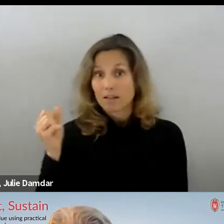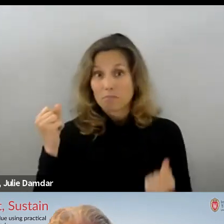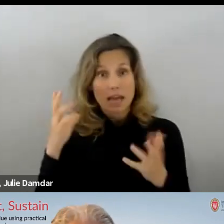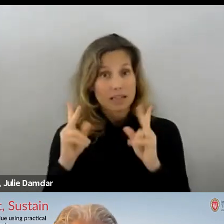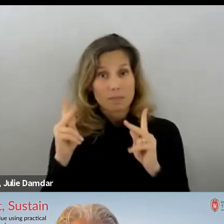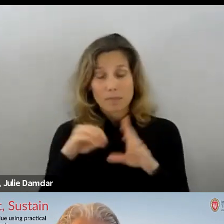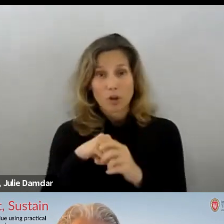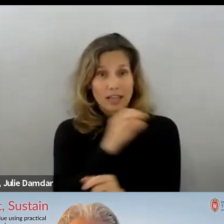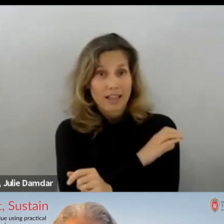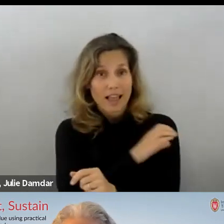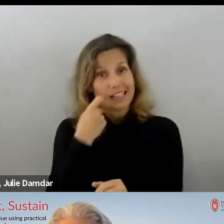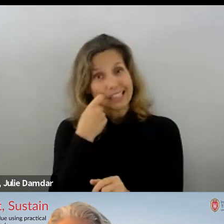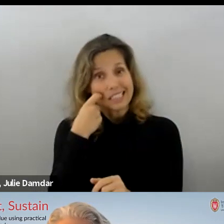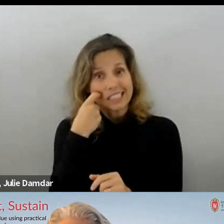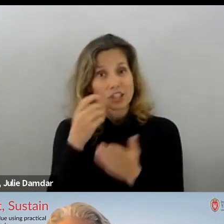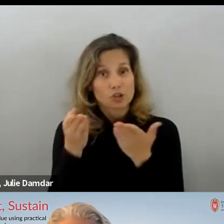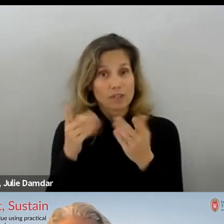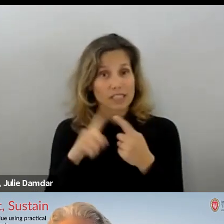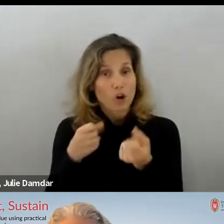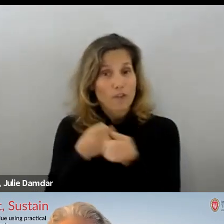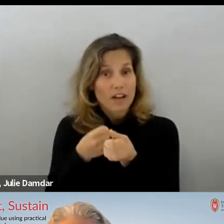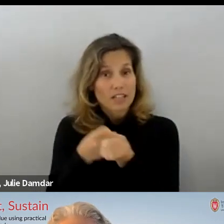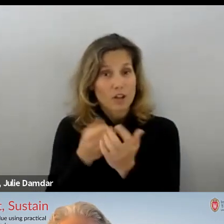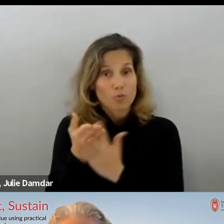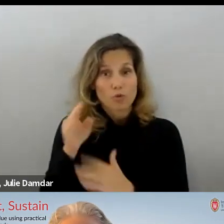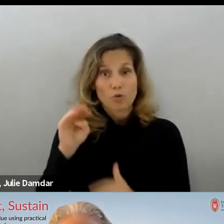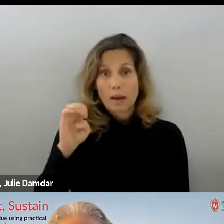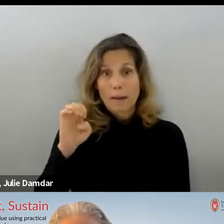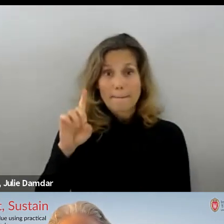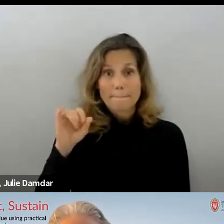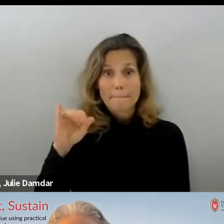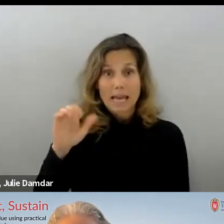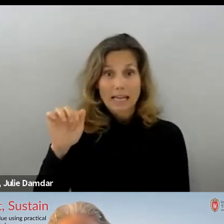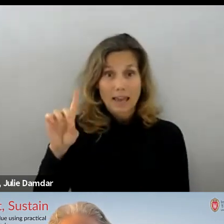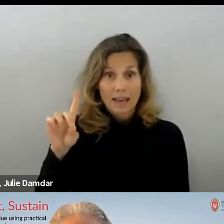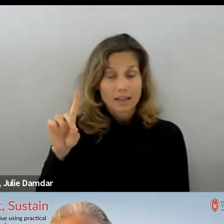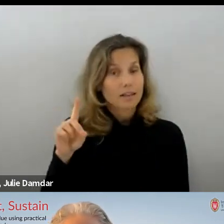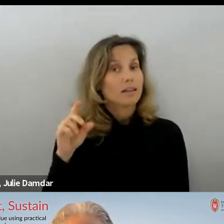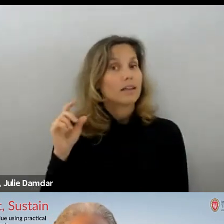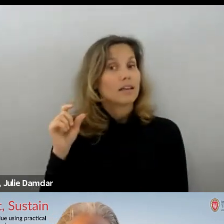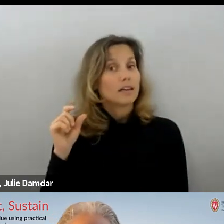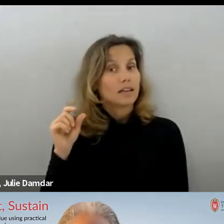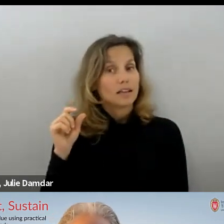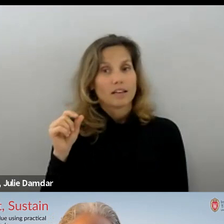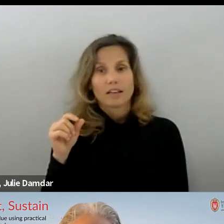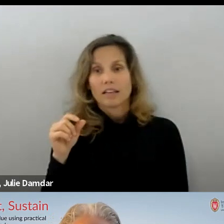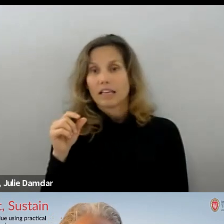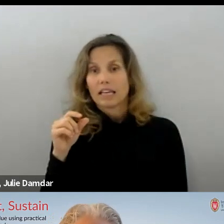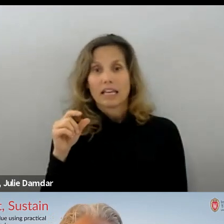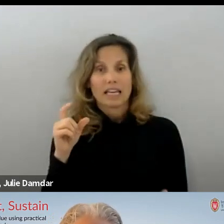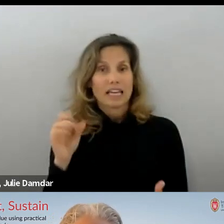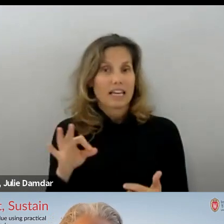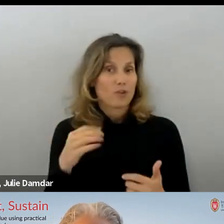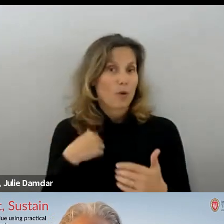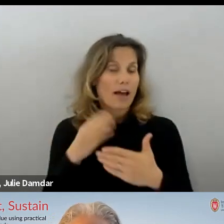are funded under Medicaid. If you take interventions, just take contingency